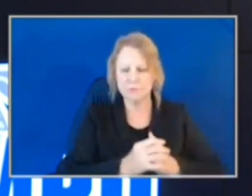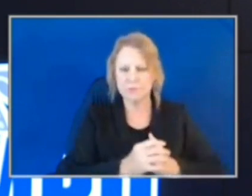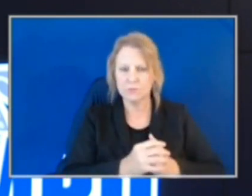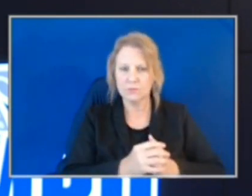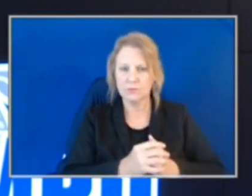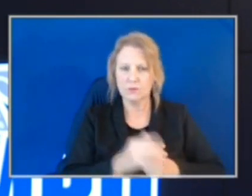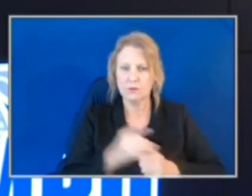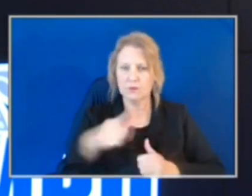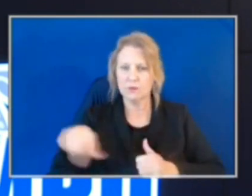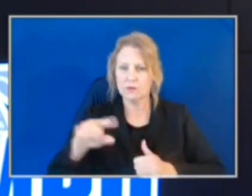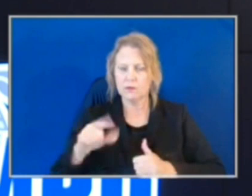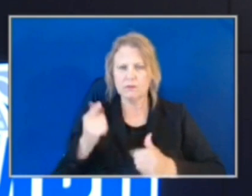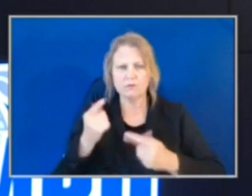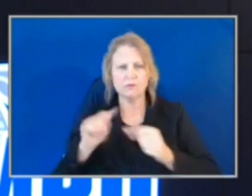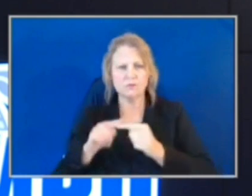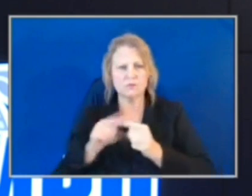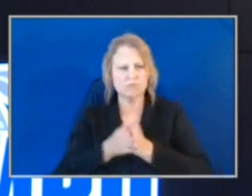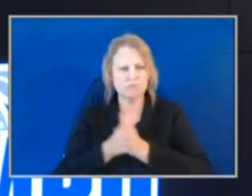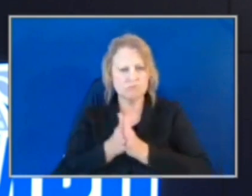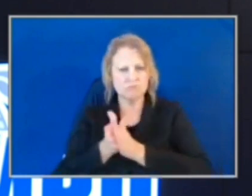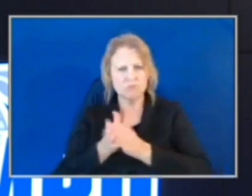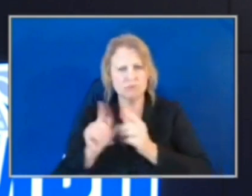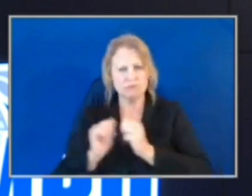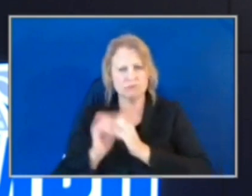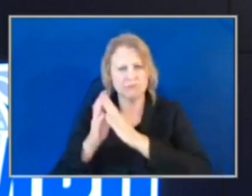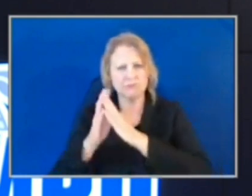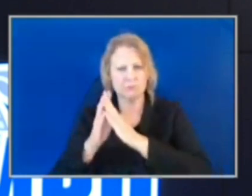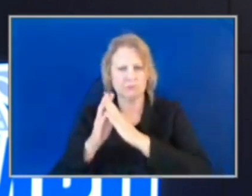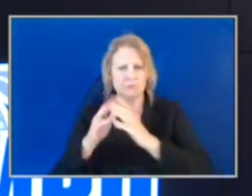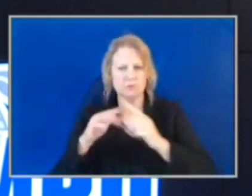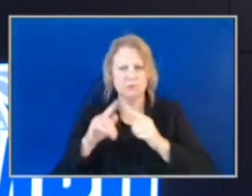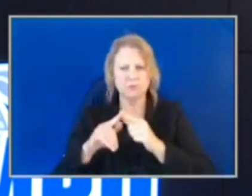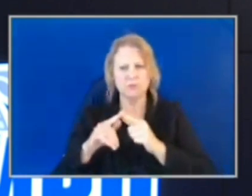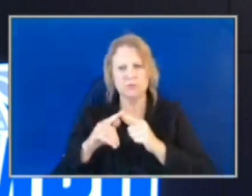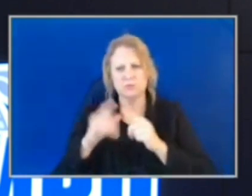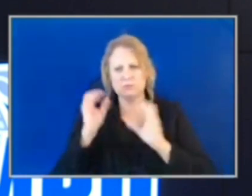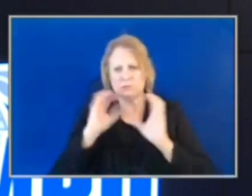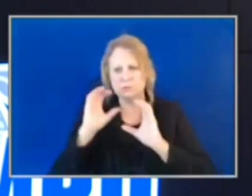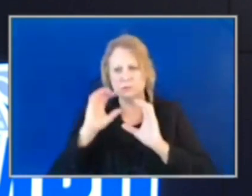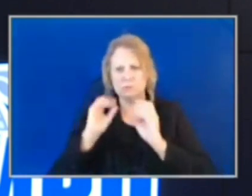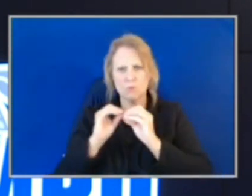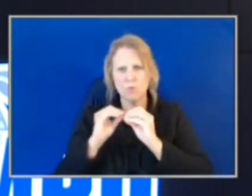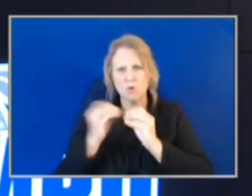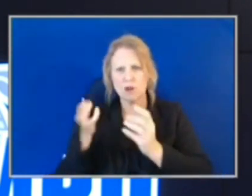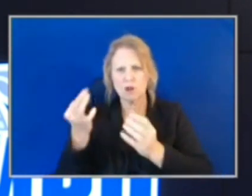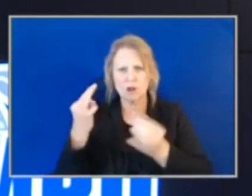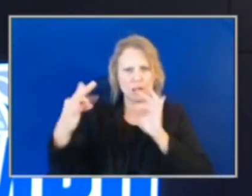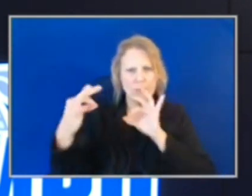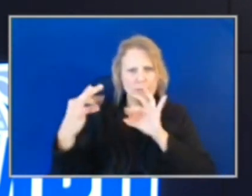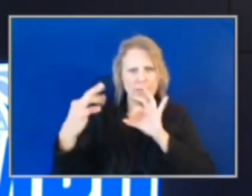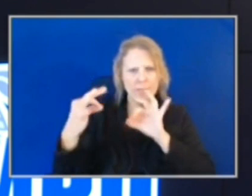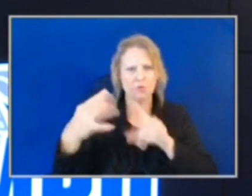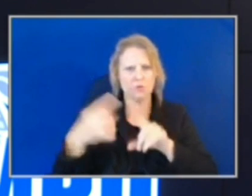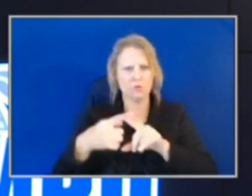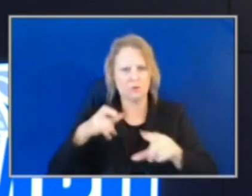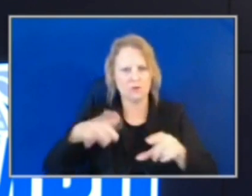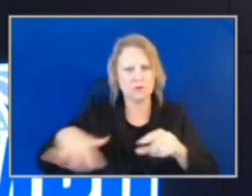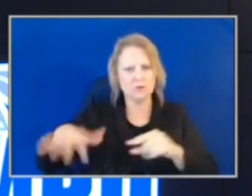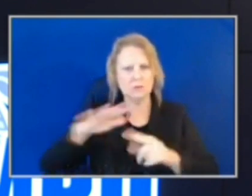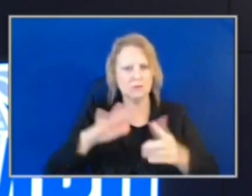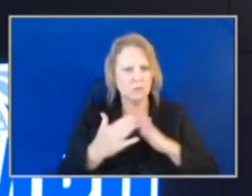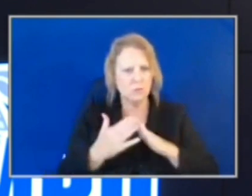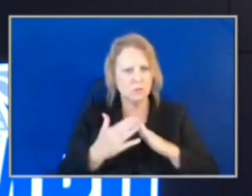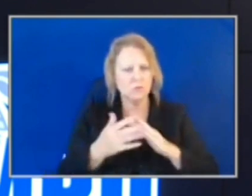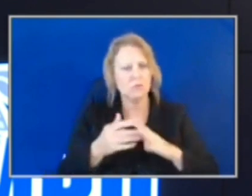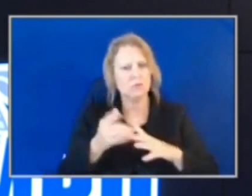initiatives. We're contributing this effort to include actively seeking input and engagement from our community, employing a strategic approach